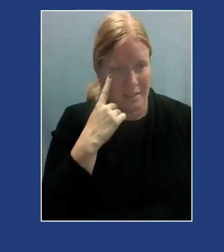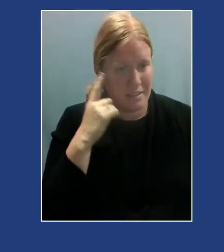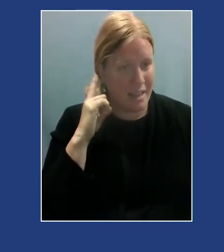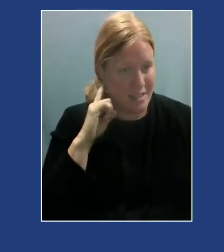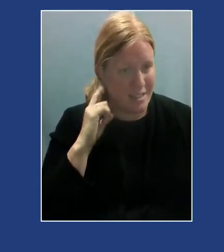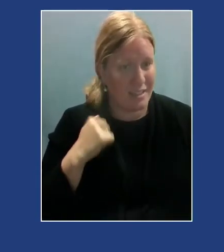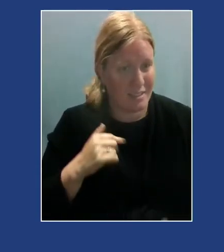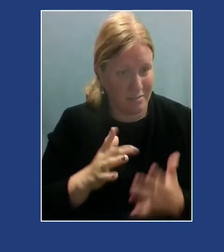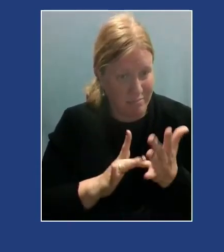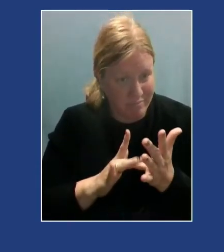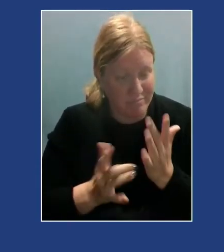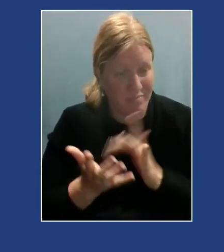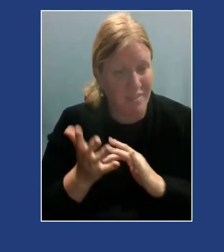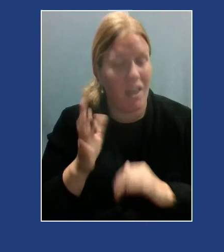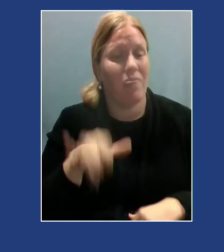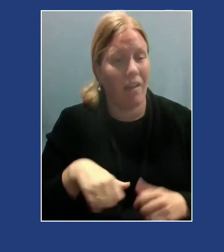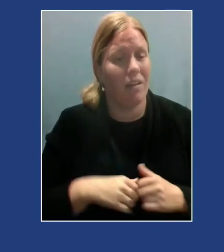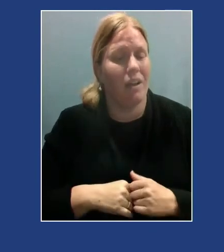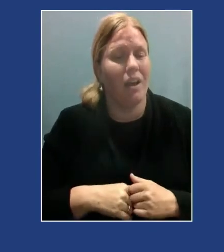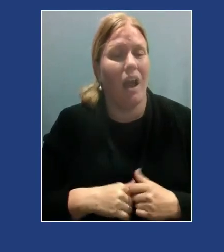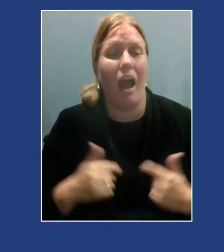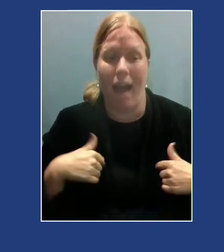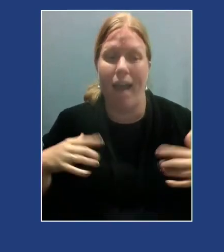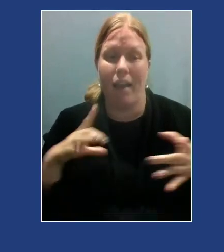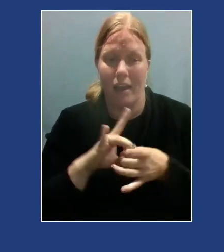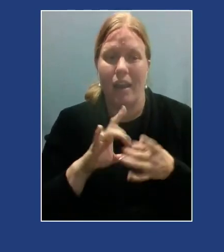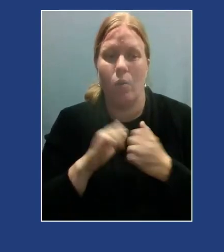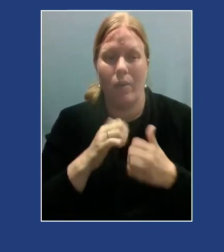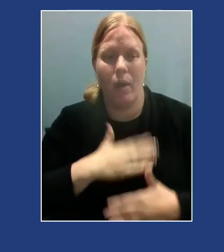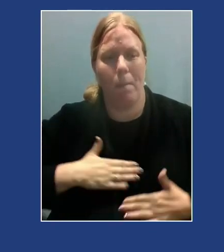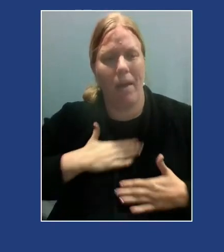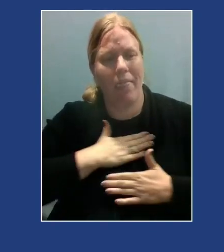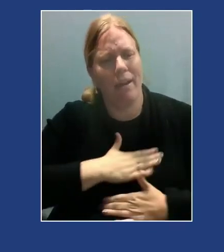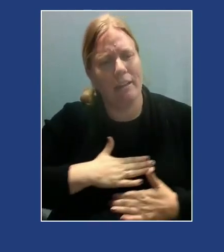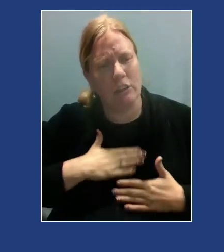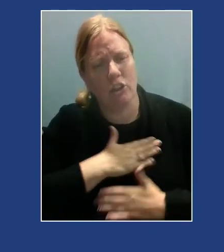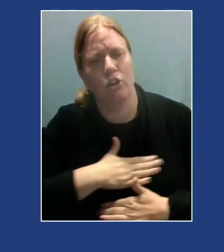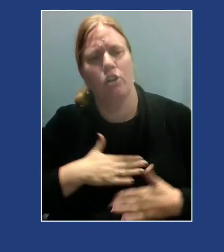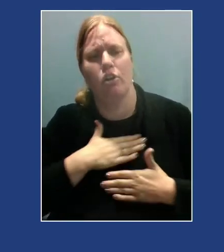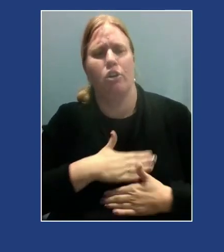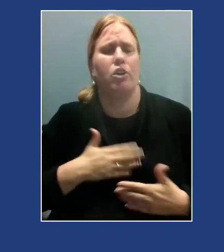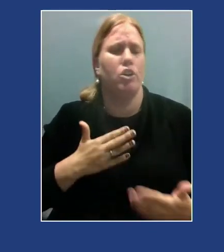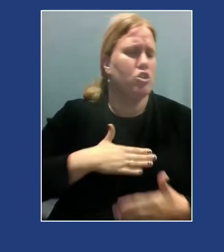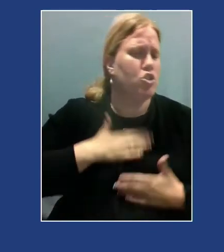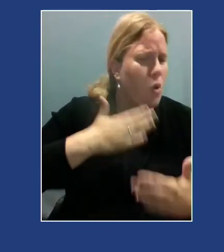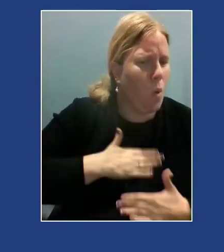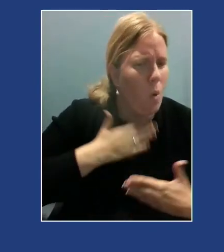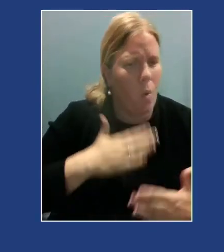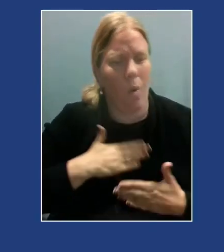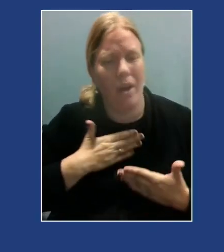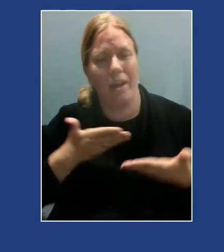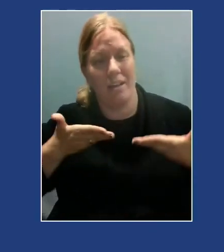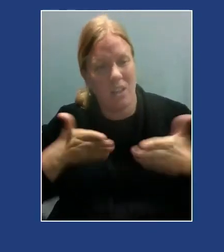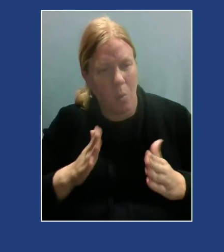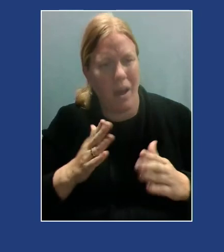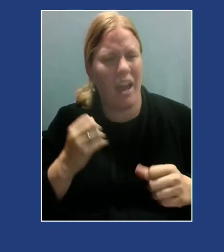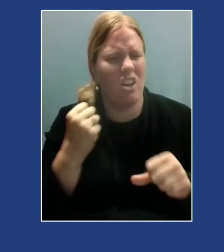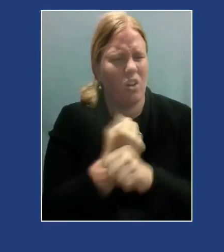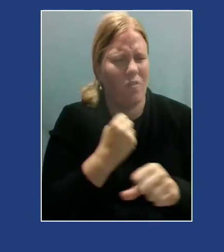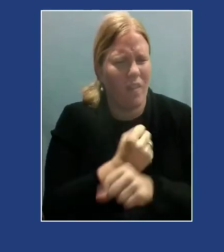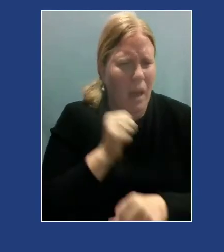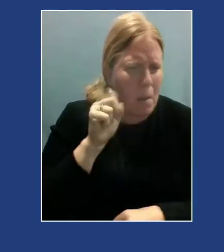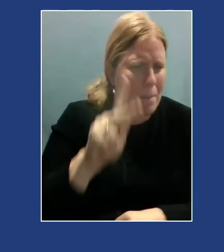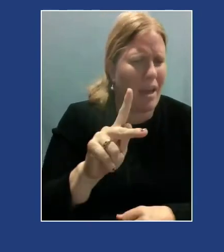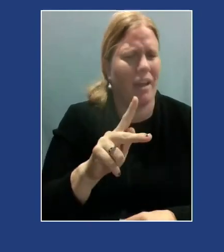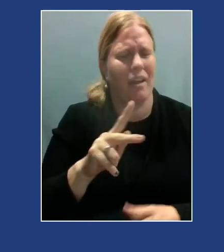I connected to pleasure activism, that you experiencing joy is a way to fight back against oppression and white supremacy